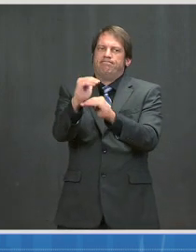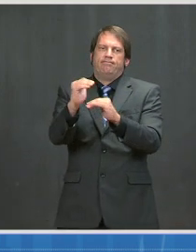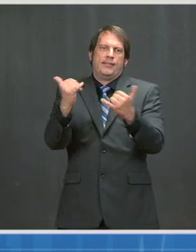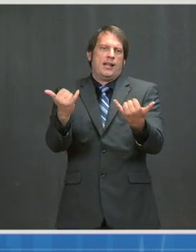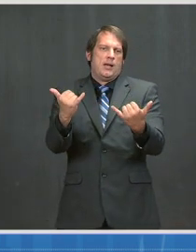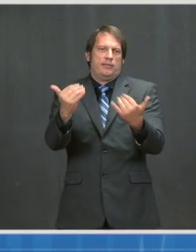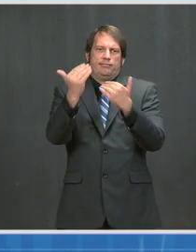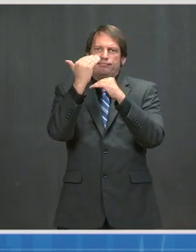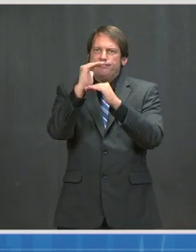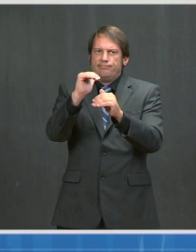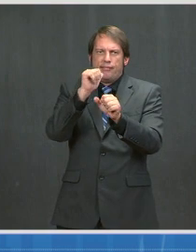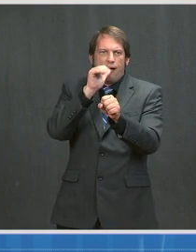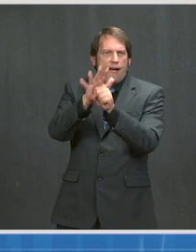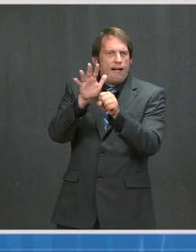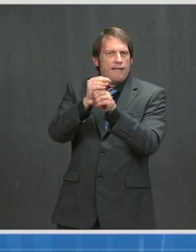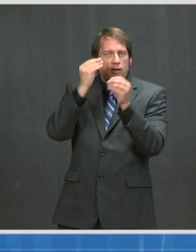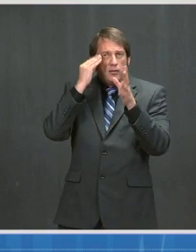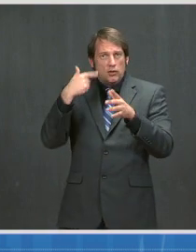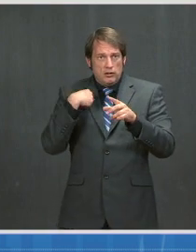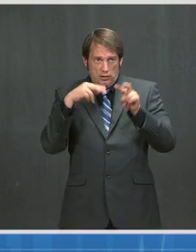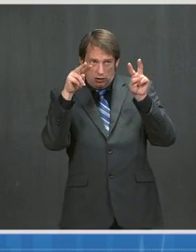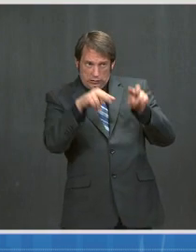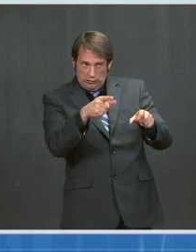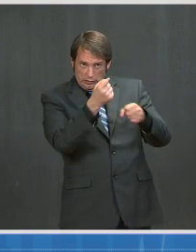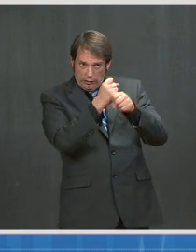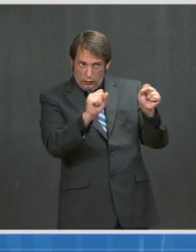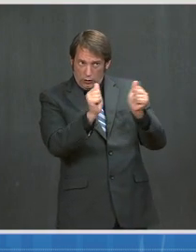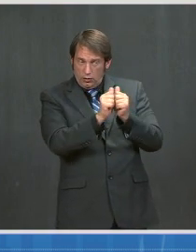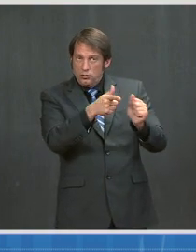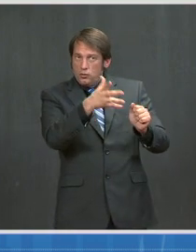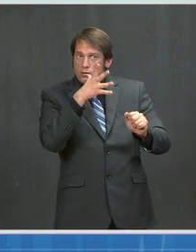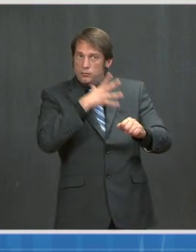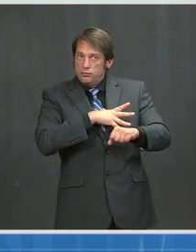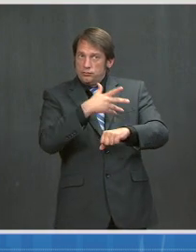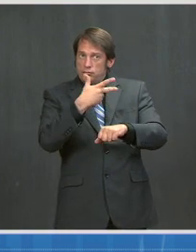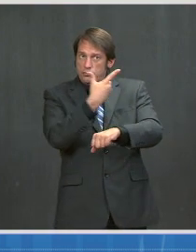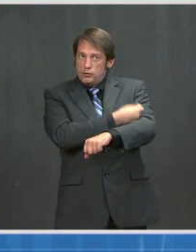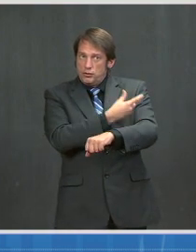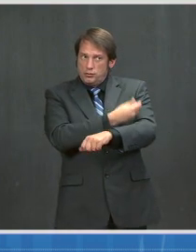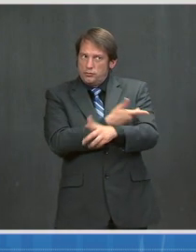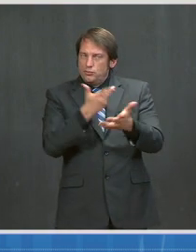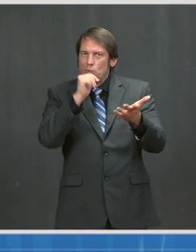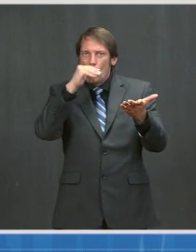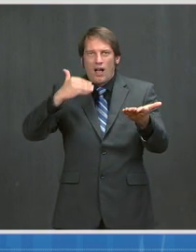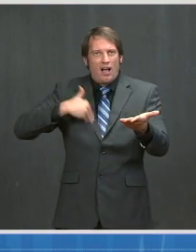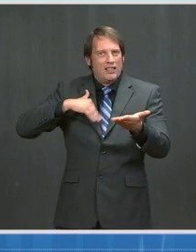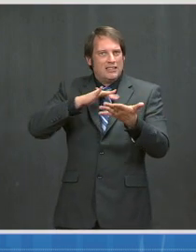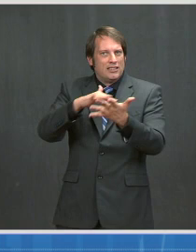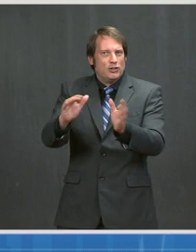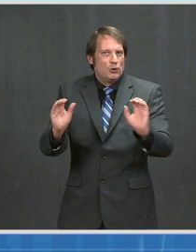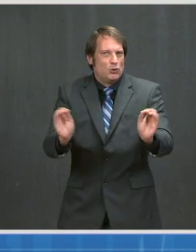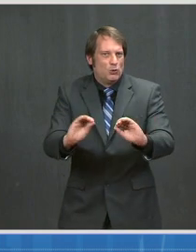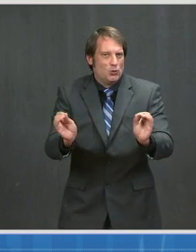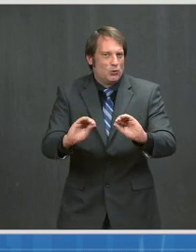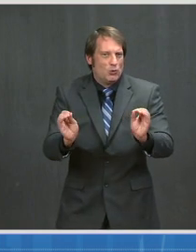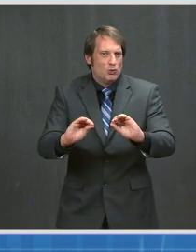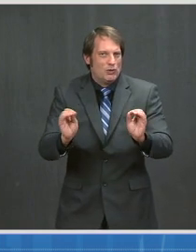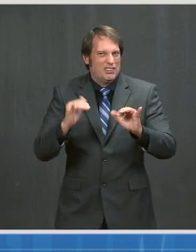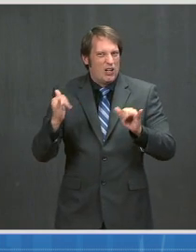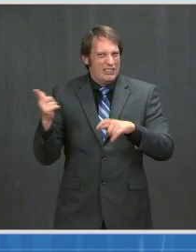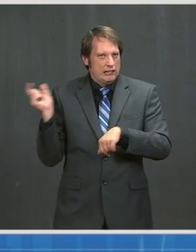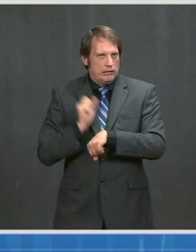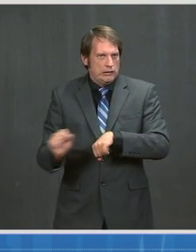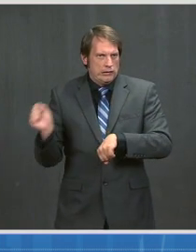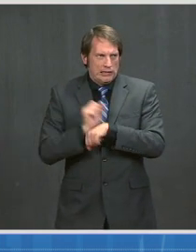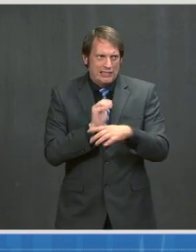safety concerns with a study designed to do so, which are actually in progress right now. But what do we